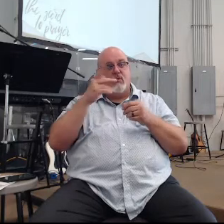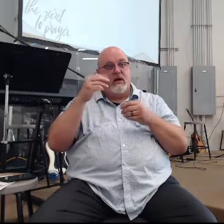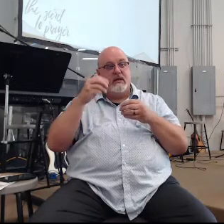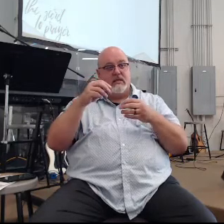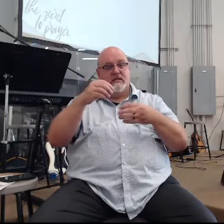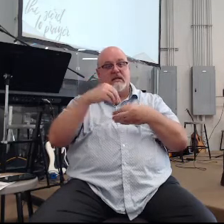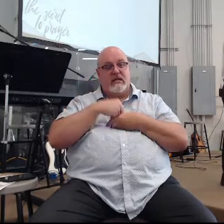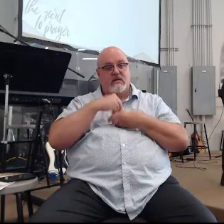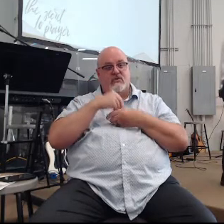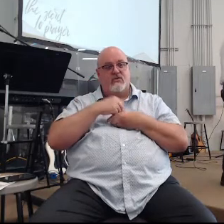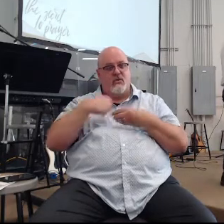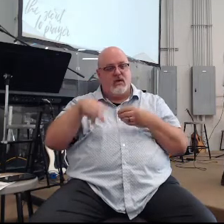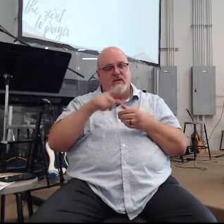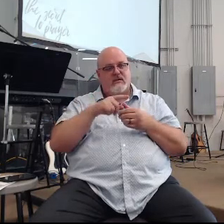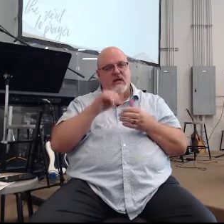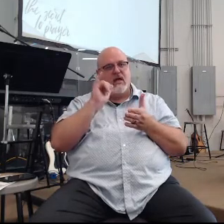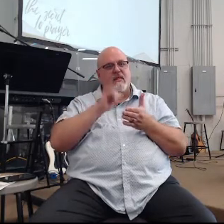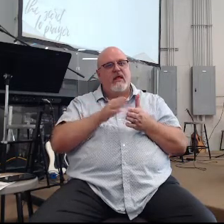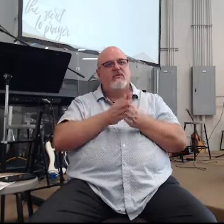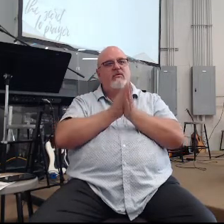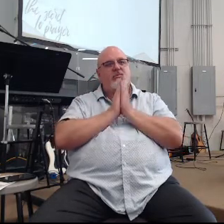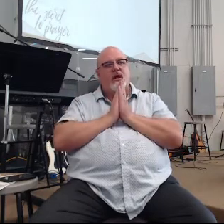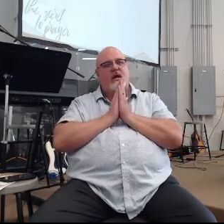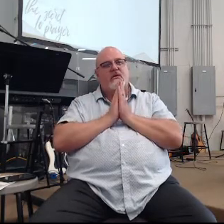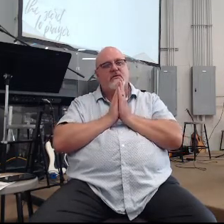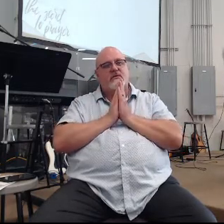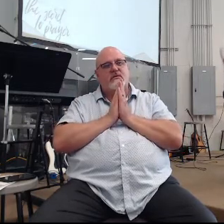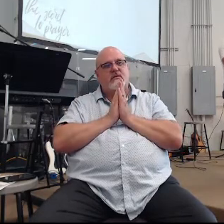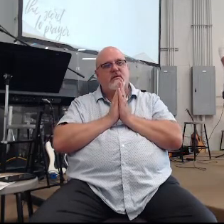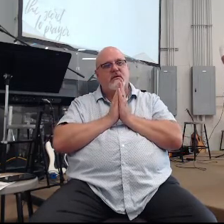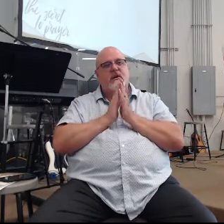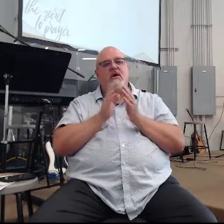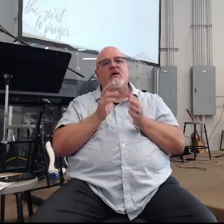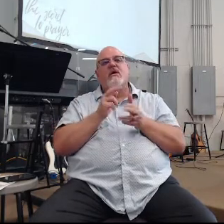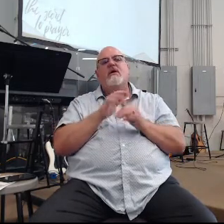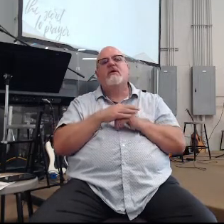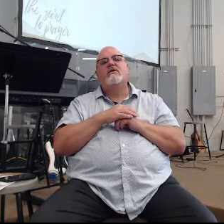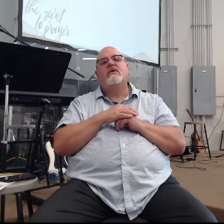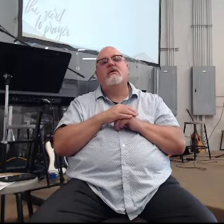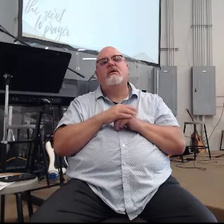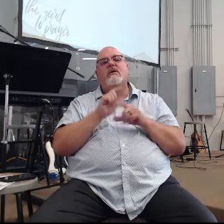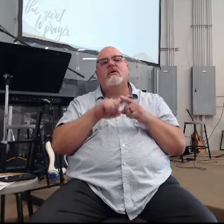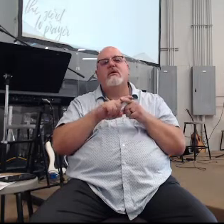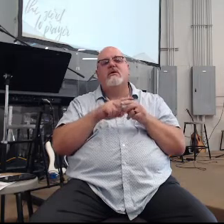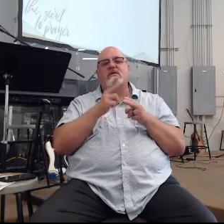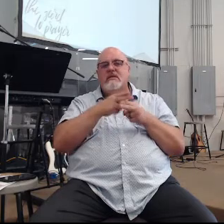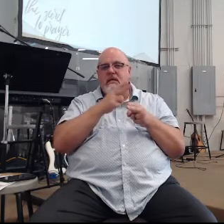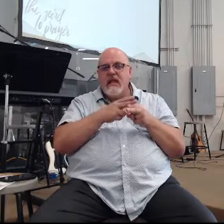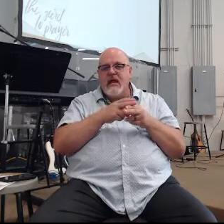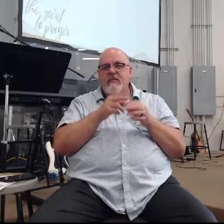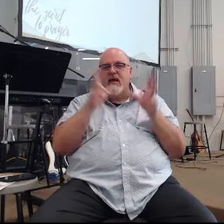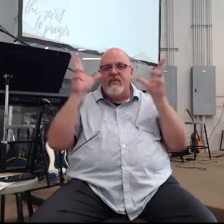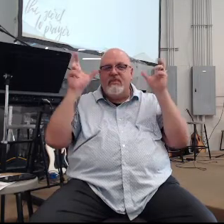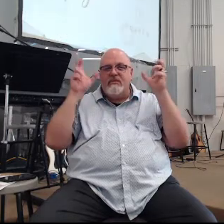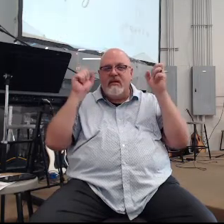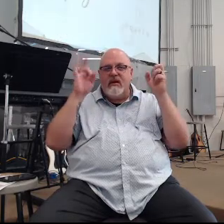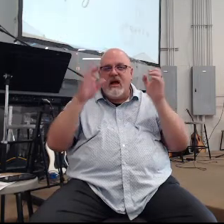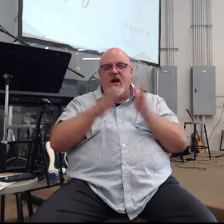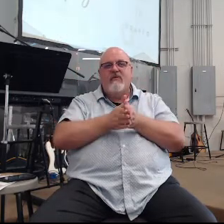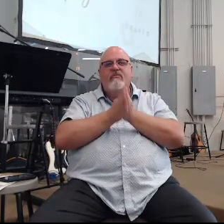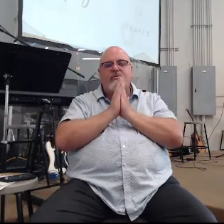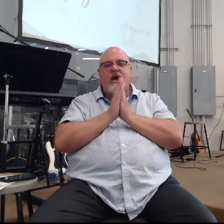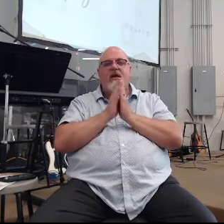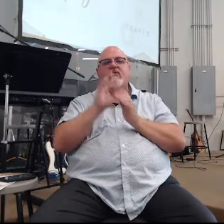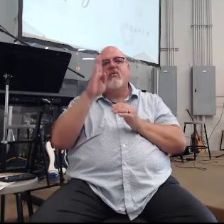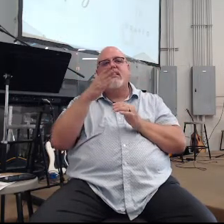placed into us and that's what prayer is. So we're starting this series called The Secret, The Secret to Prayer and one of the things